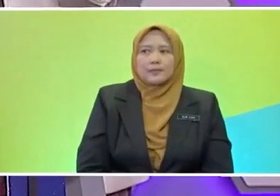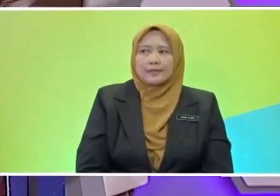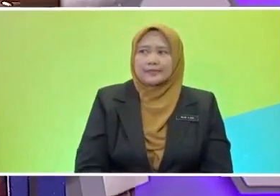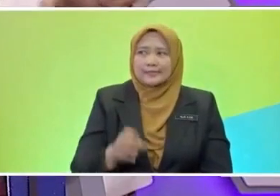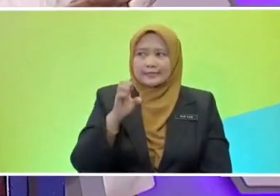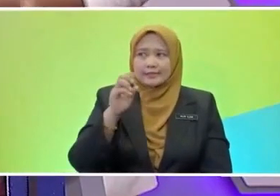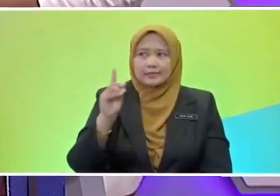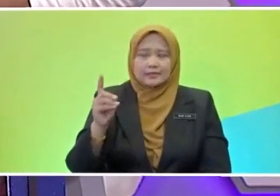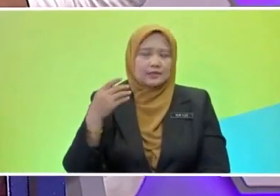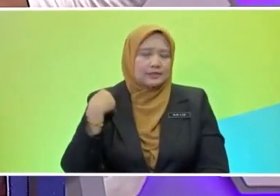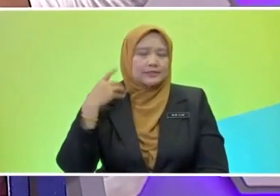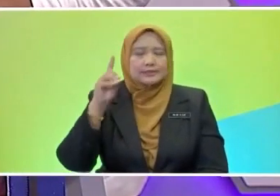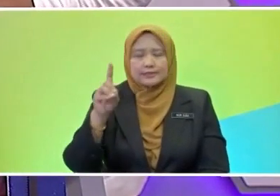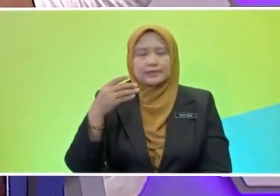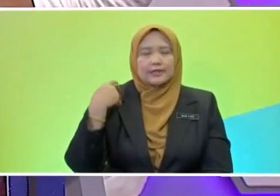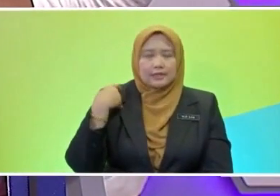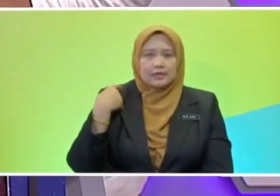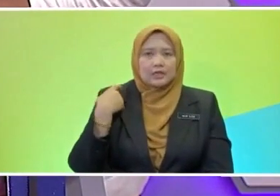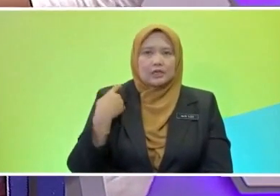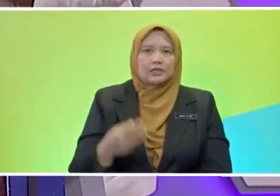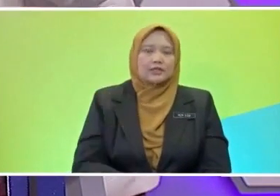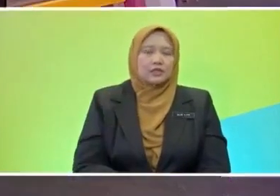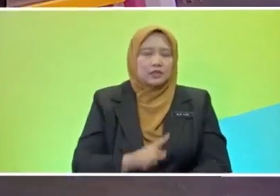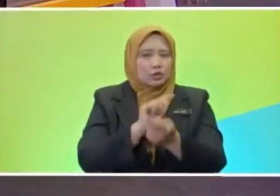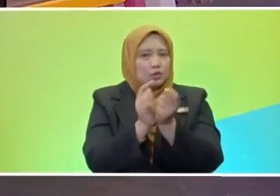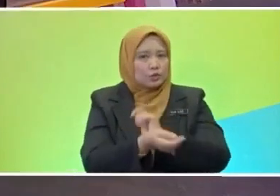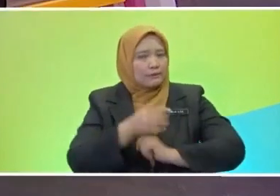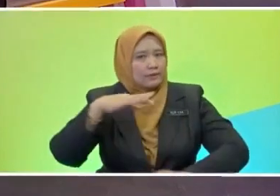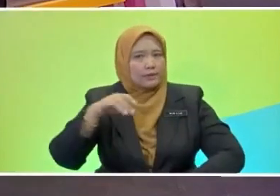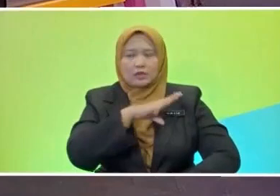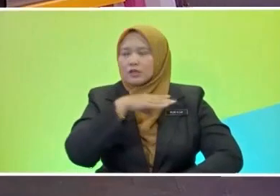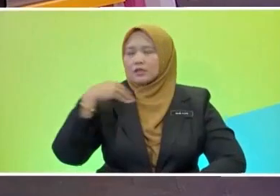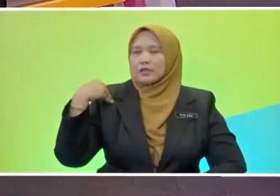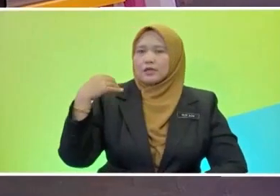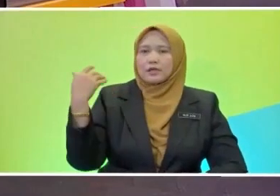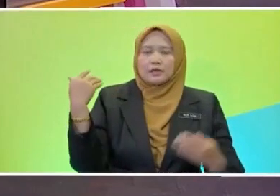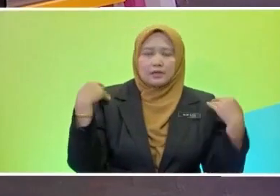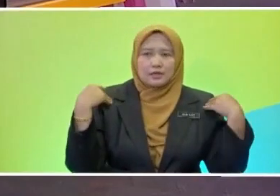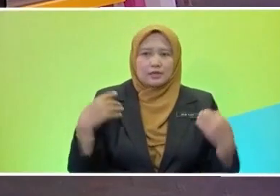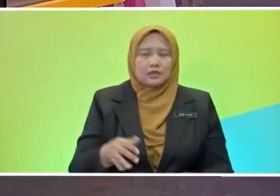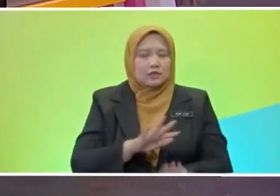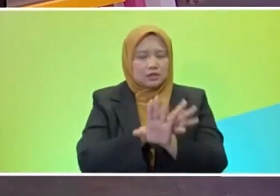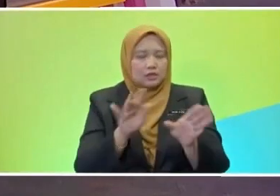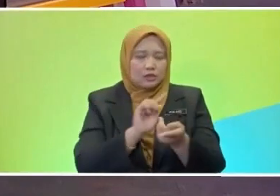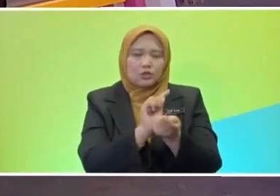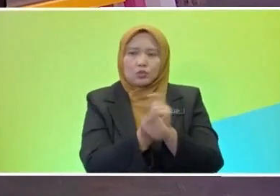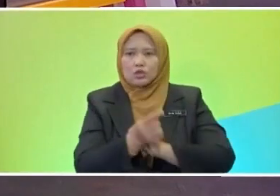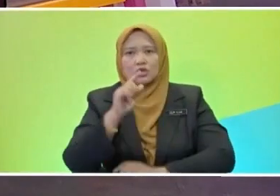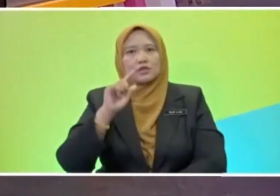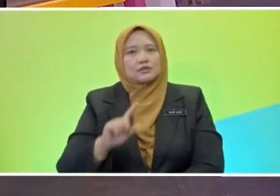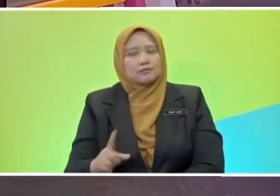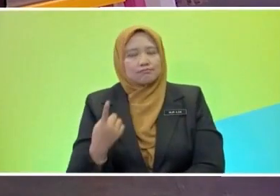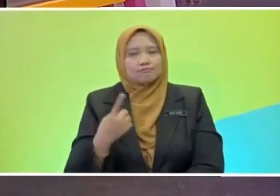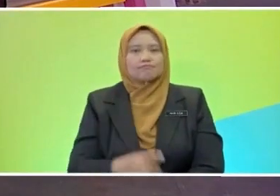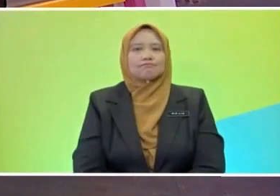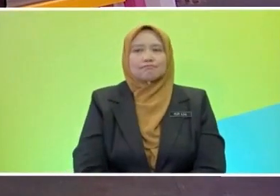and some doesn't change at all. All right. Okay. So, I'm excited. Everyone is ready. Let's go for our verb shaker. So, wants